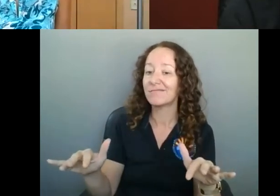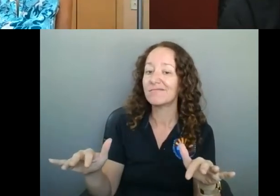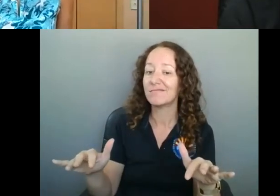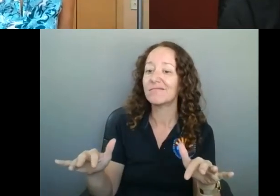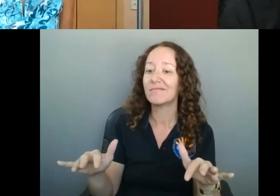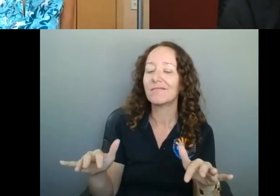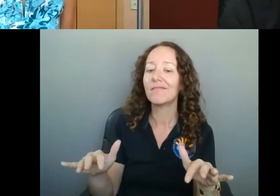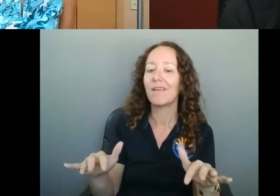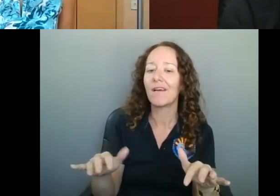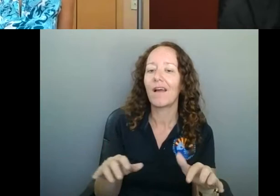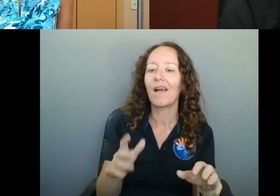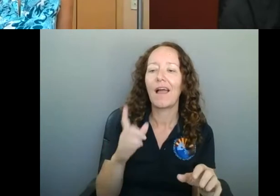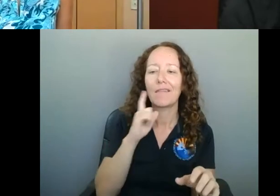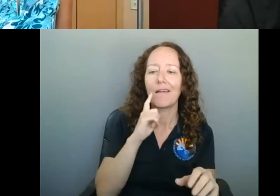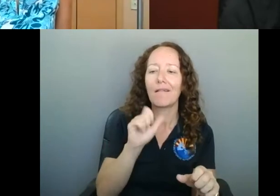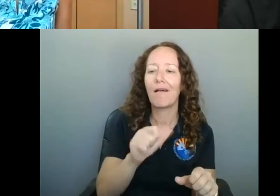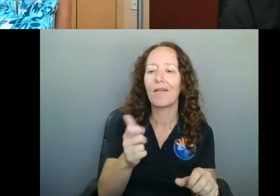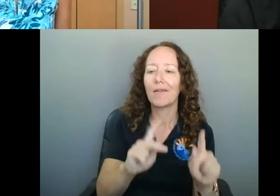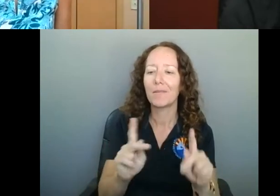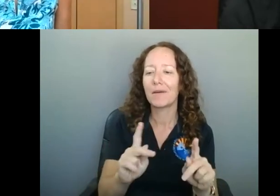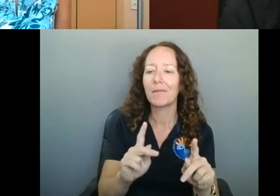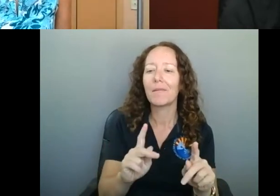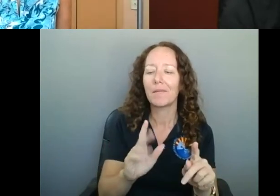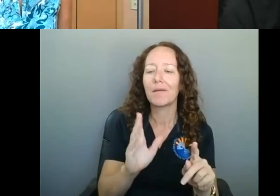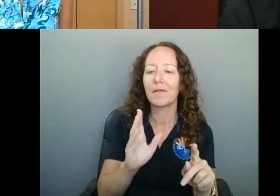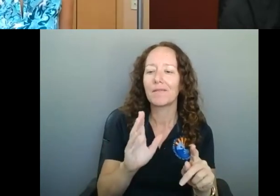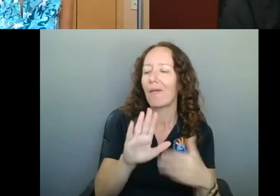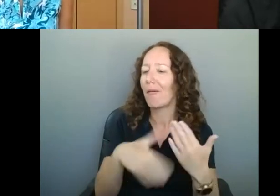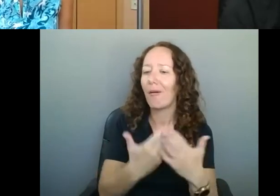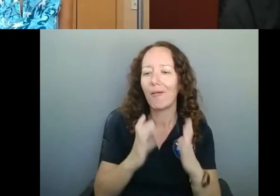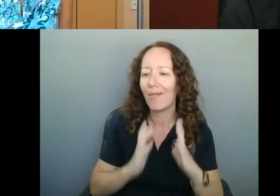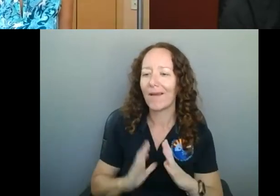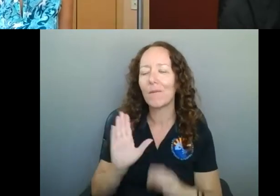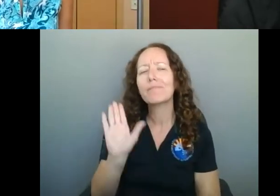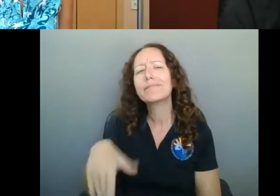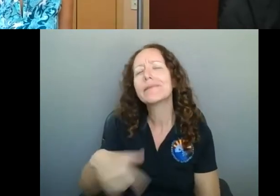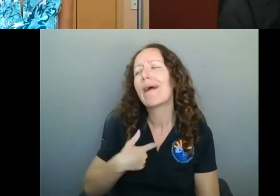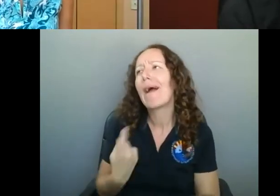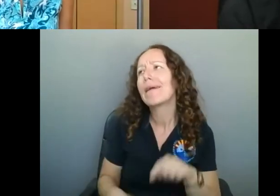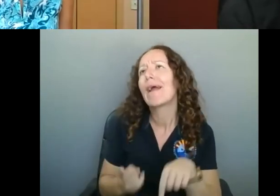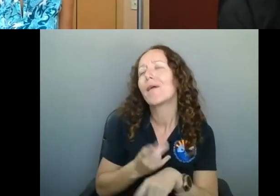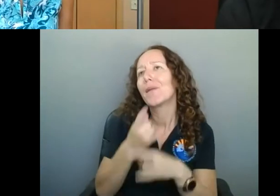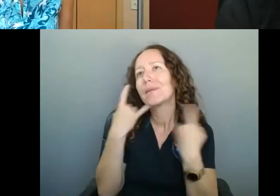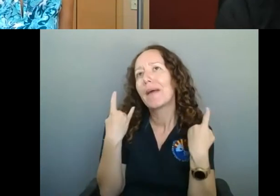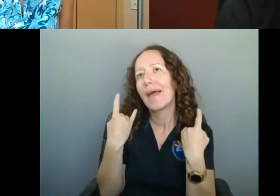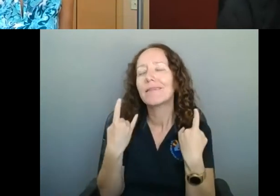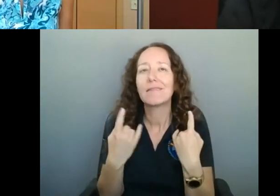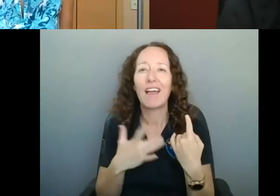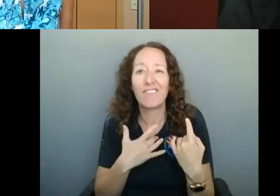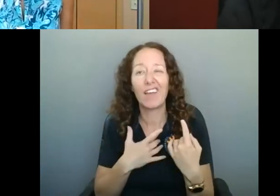Oh, I can't wear a mask. And then that's going to be kind of the standard that develops, as far as clientele goes.